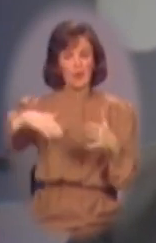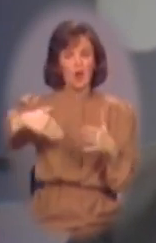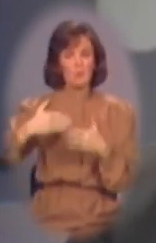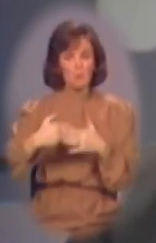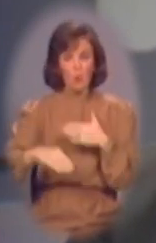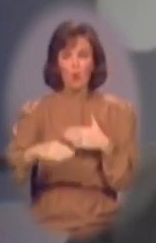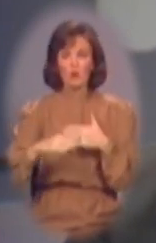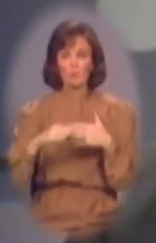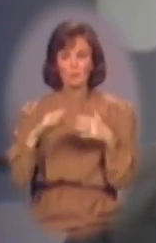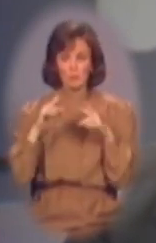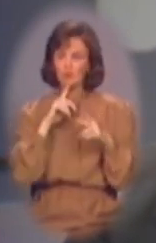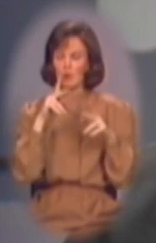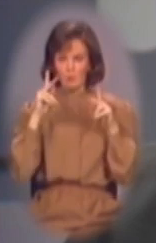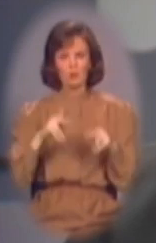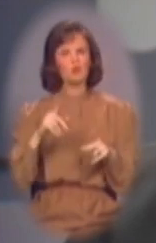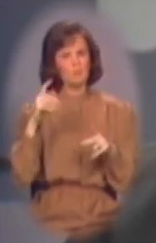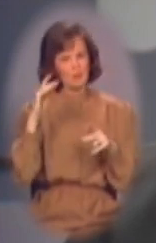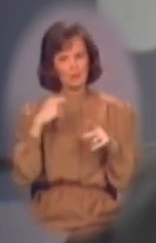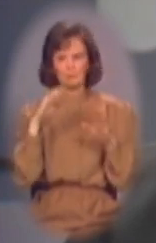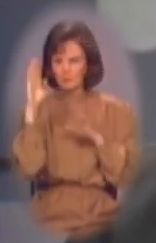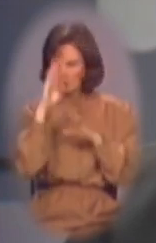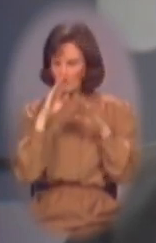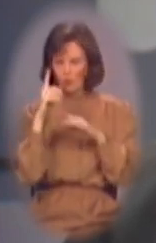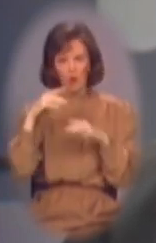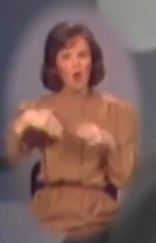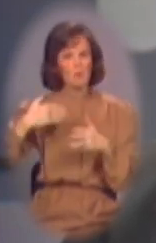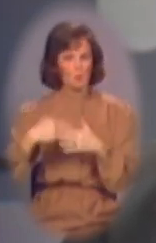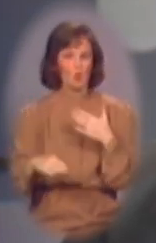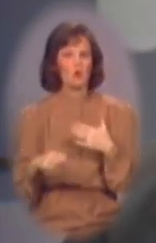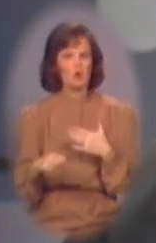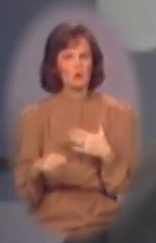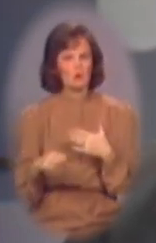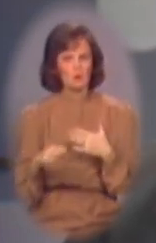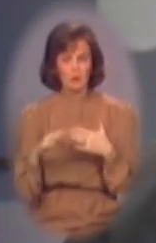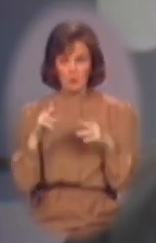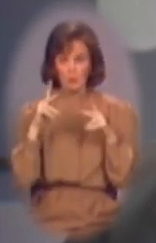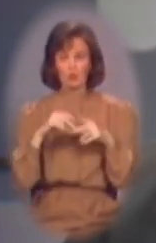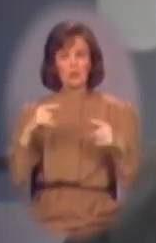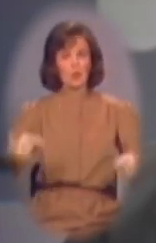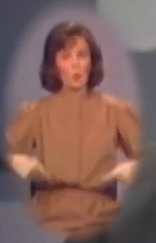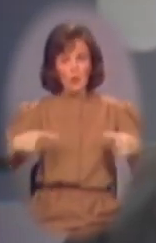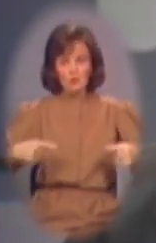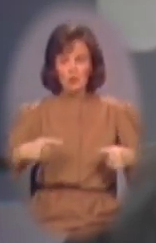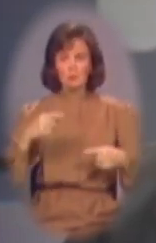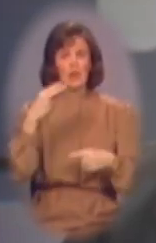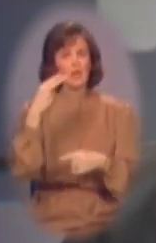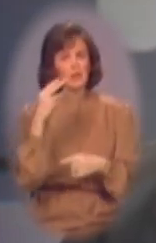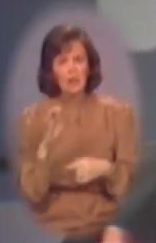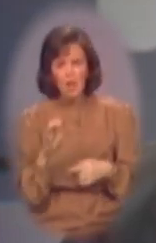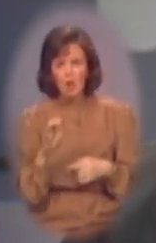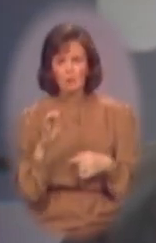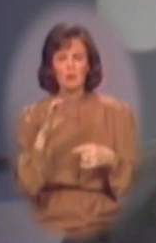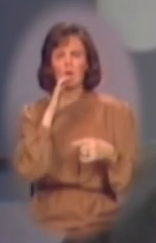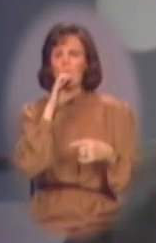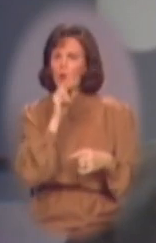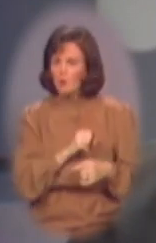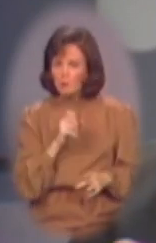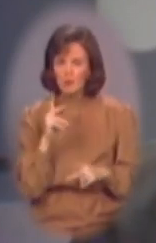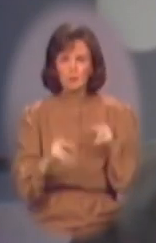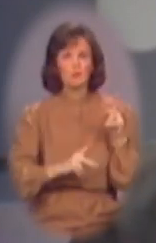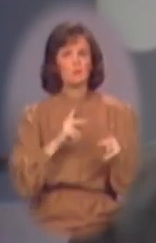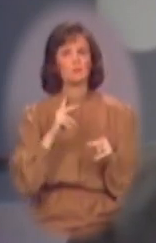is a person, then you have to have the same concern for the unborn. The person in a wheelchair, the handicapped, the elderly,